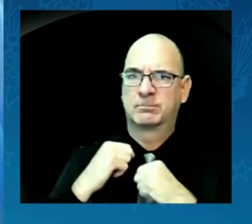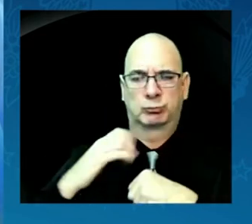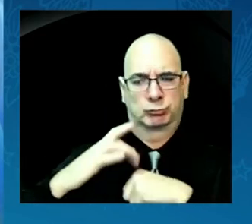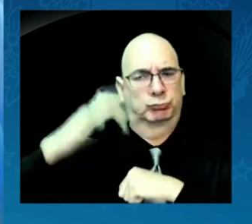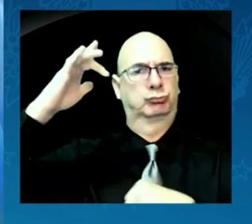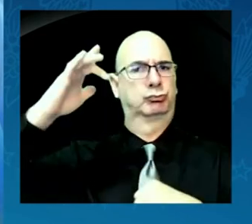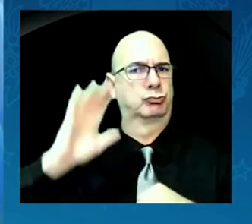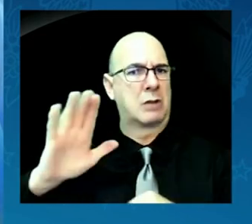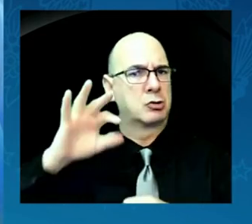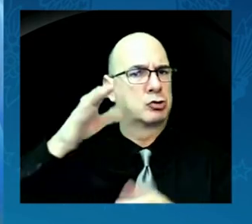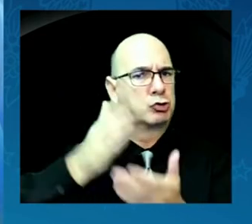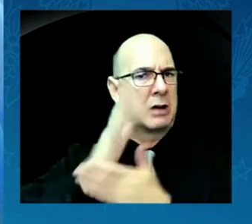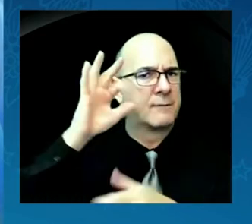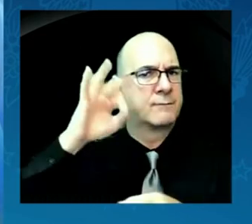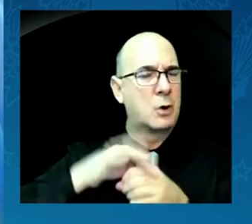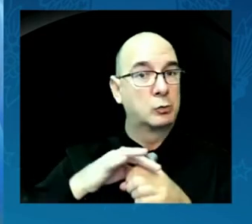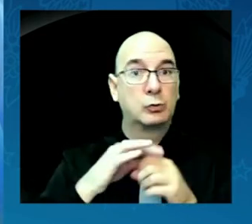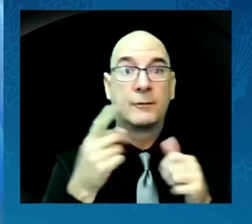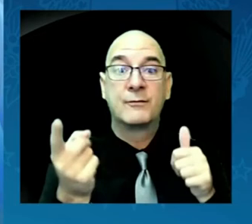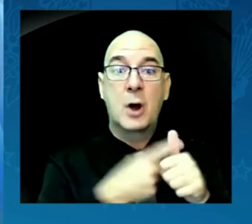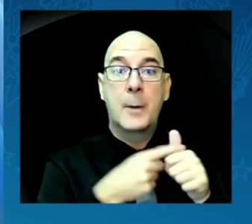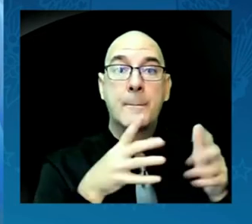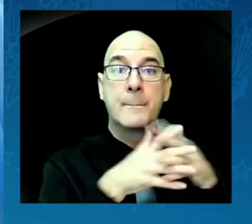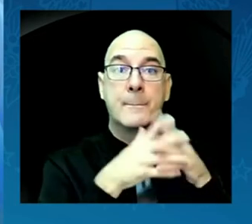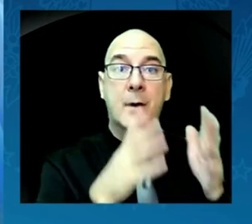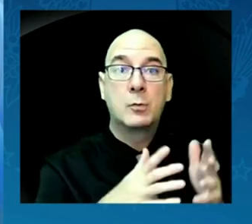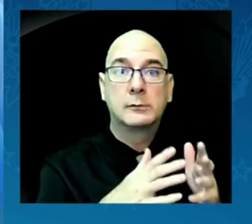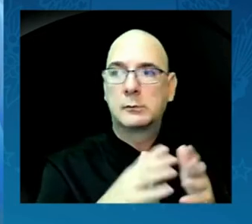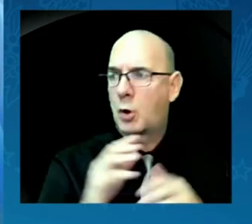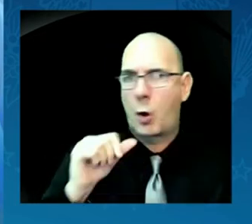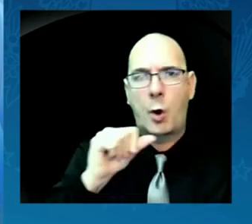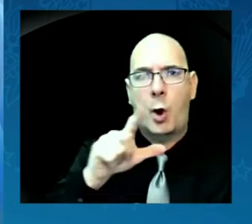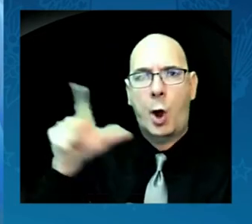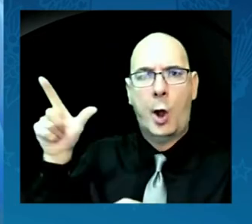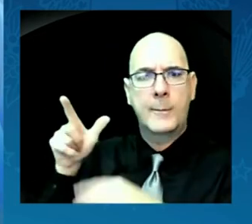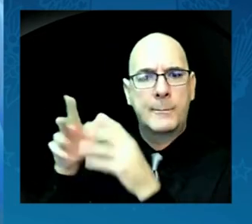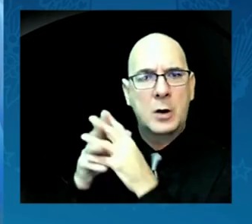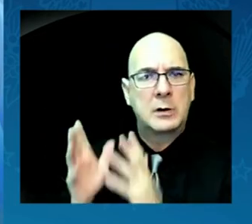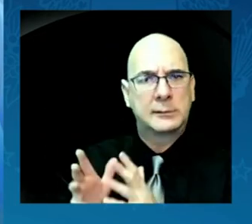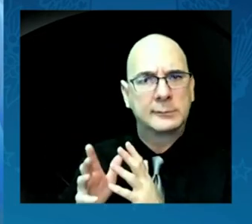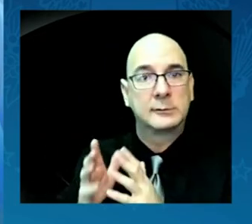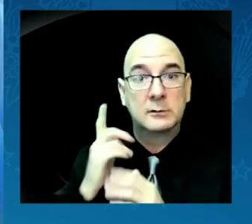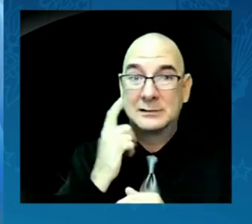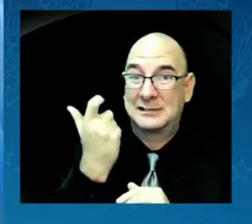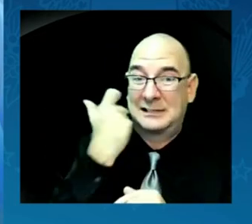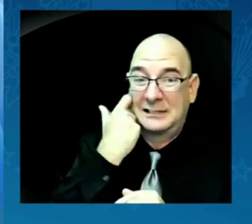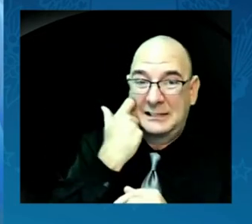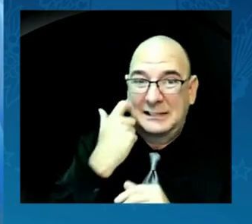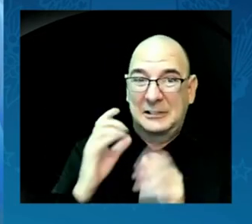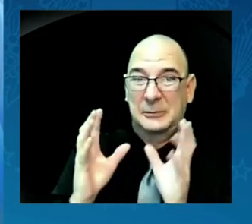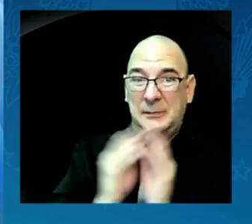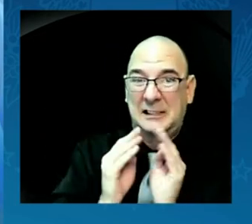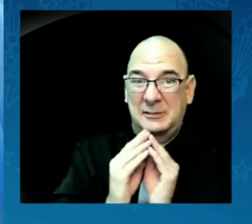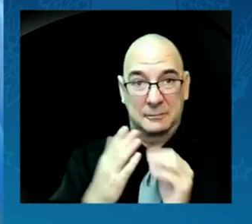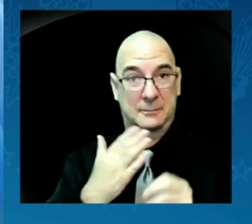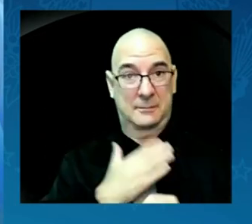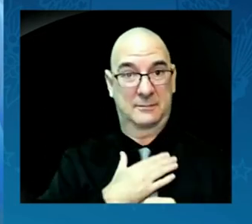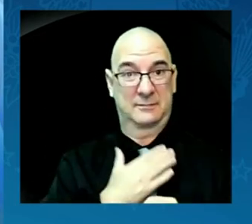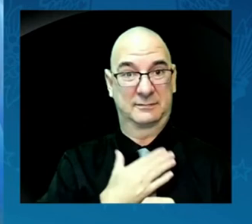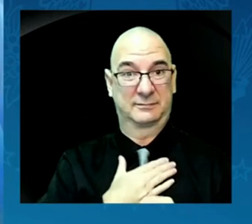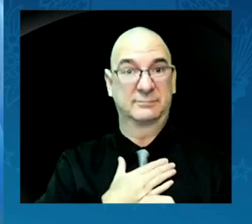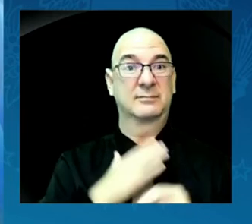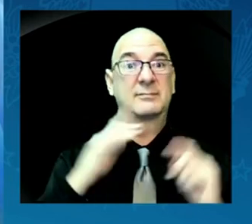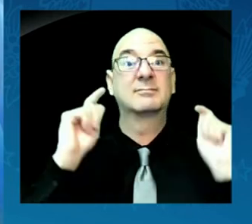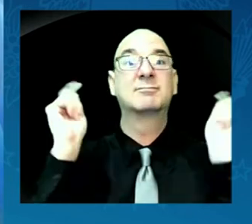and all Americans. At the meeting in my ceremonial office back in July, I heard